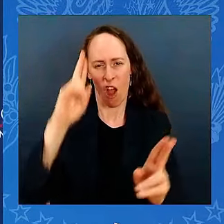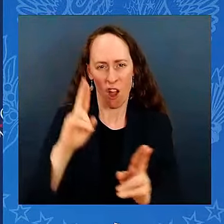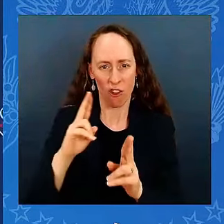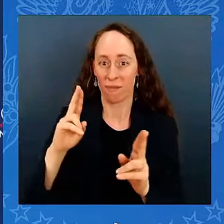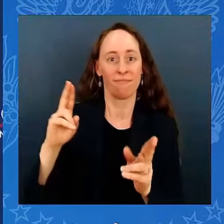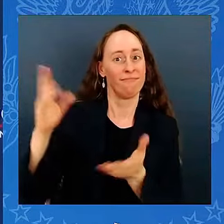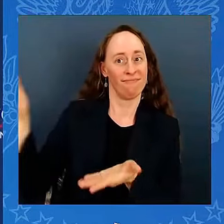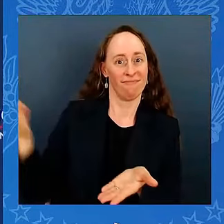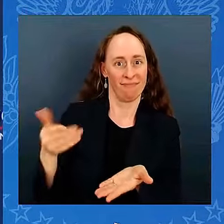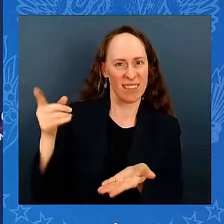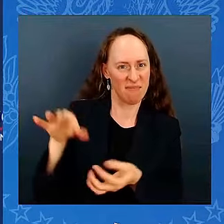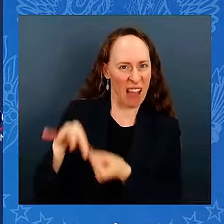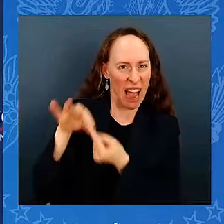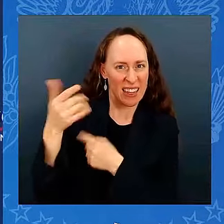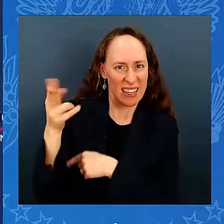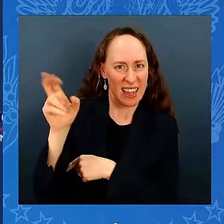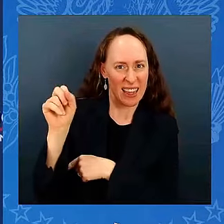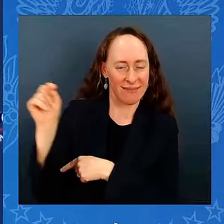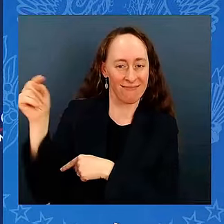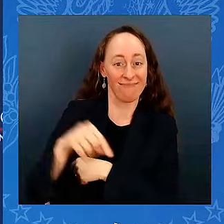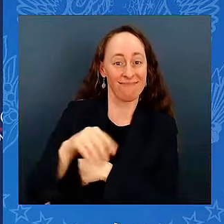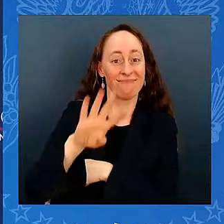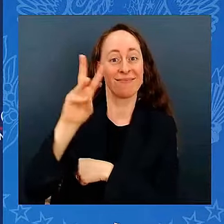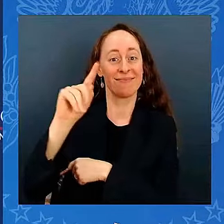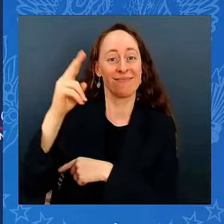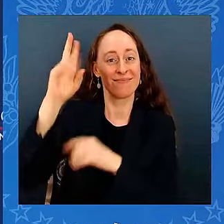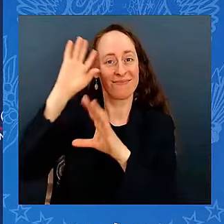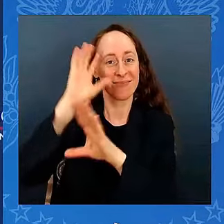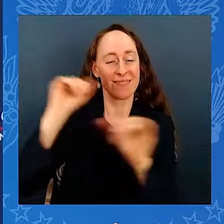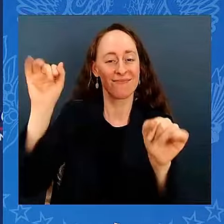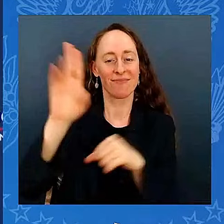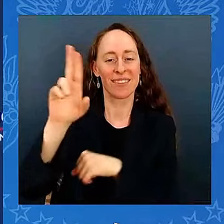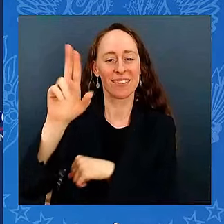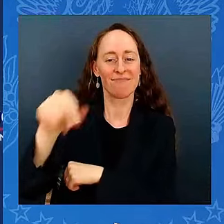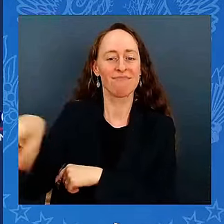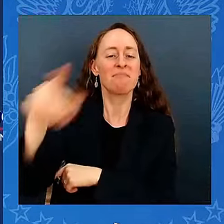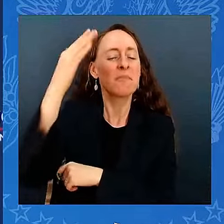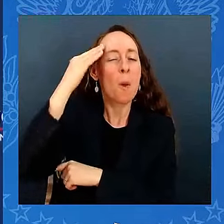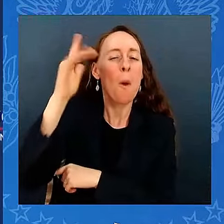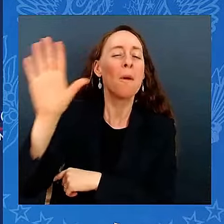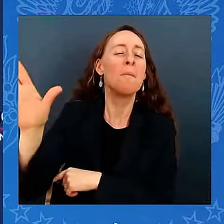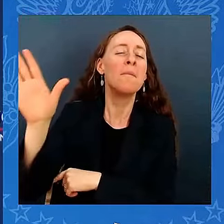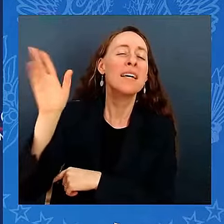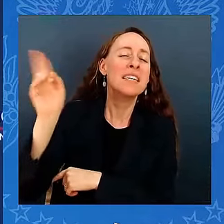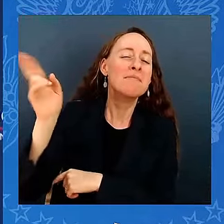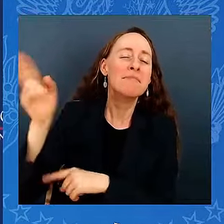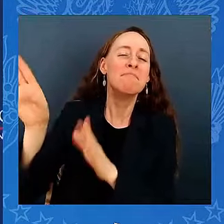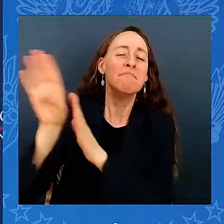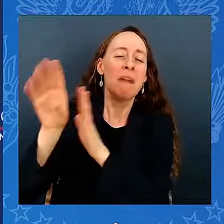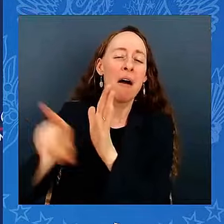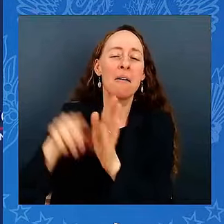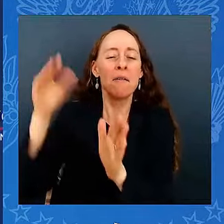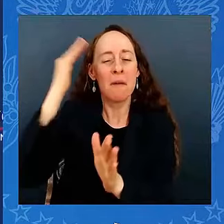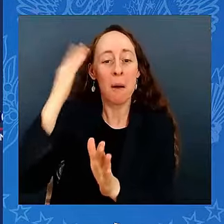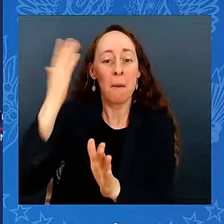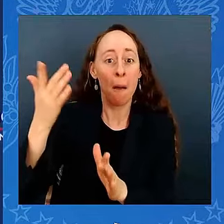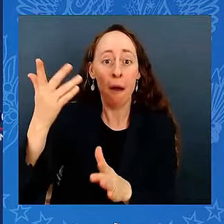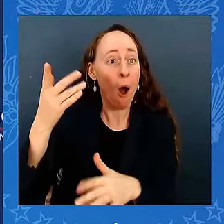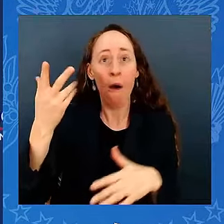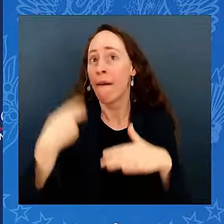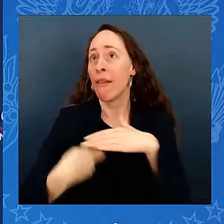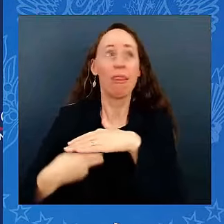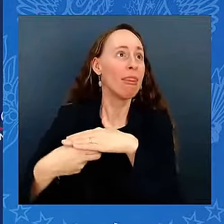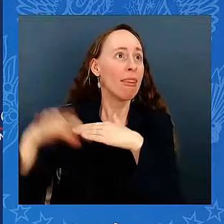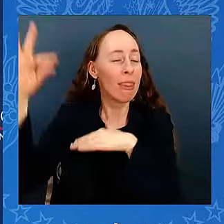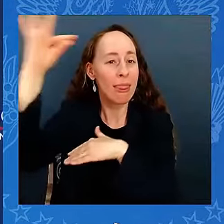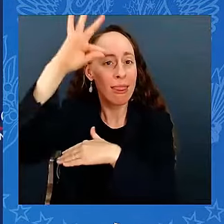probably know his background, but just briefly, for somebody that might have been under a rock for a while, let me just tell you a little bit about the President and our special guest.